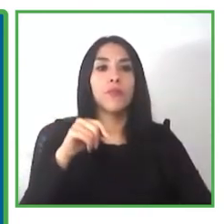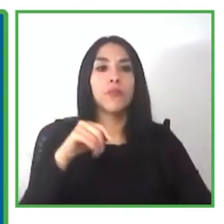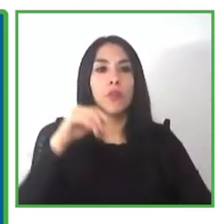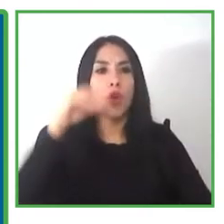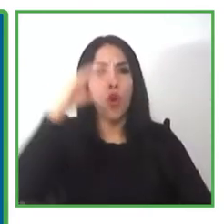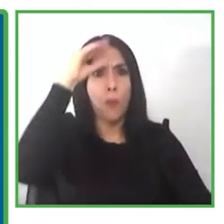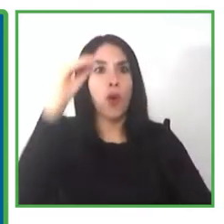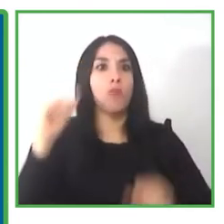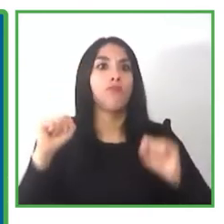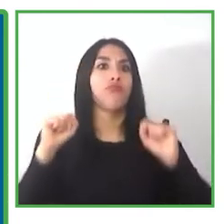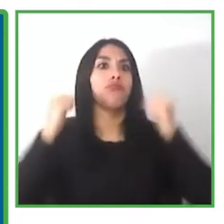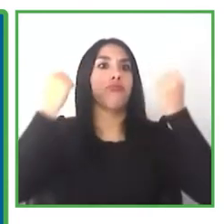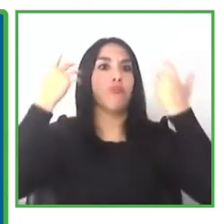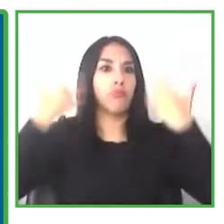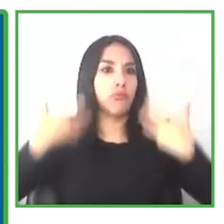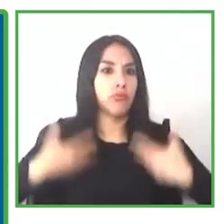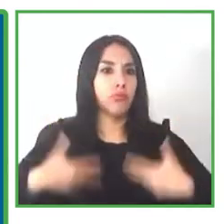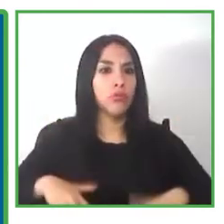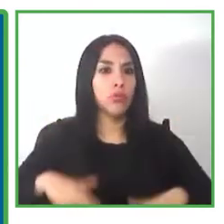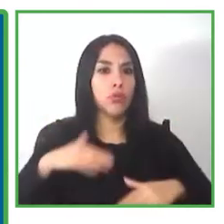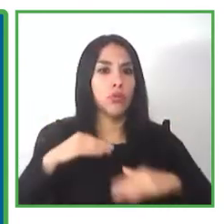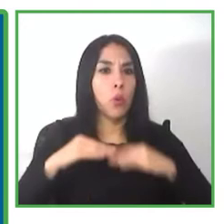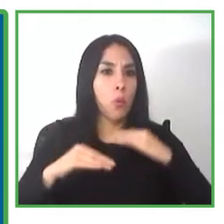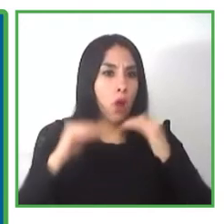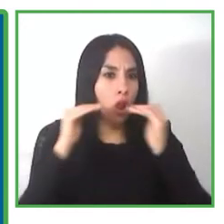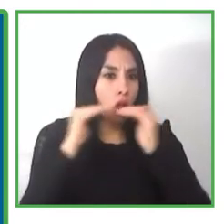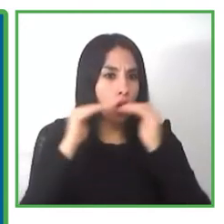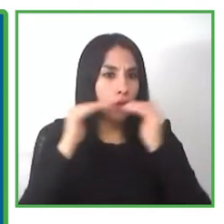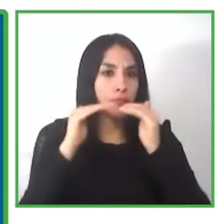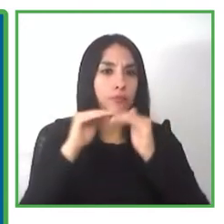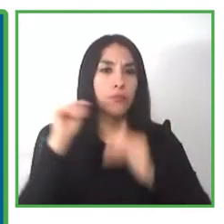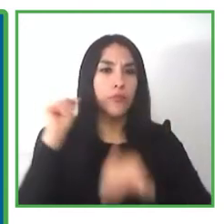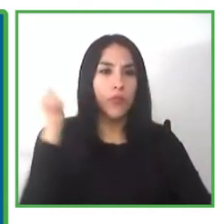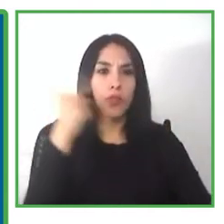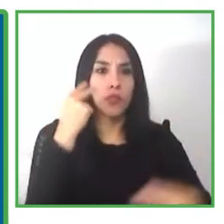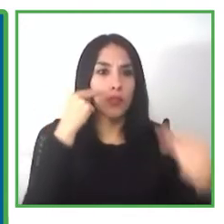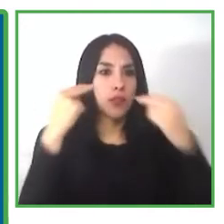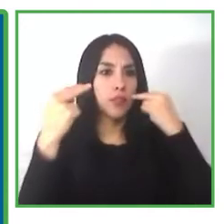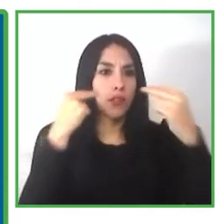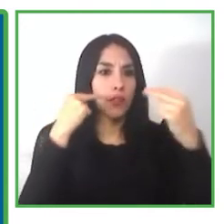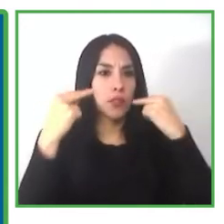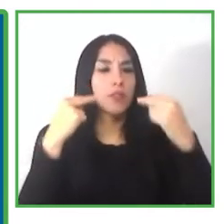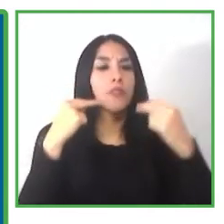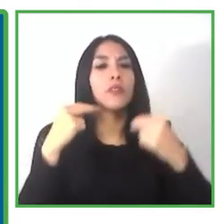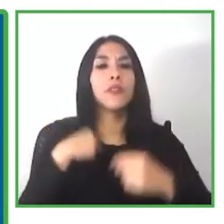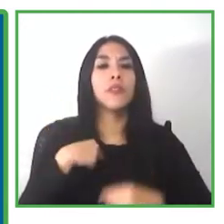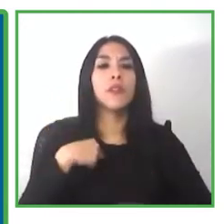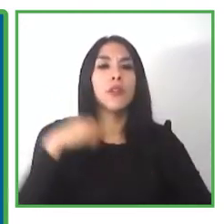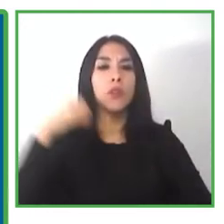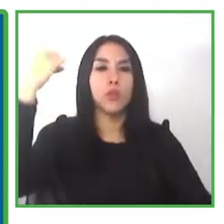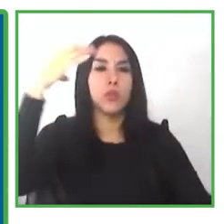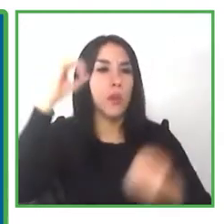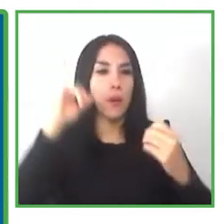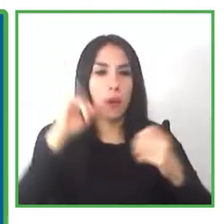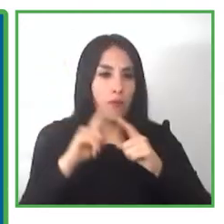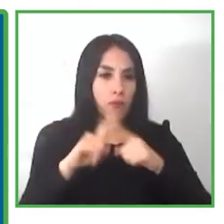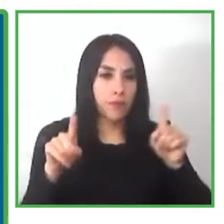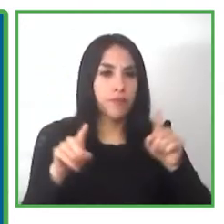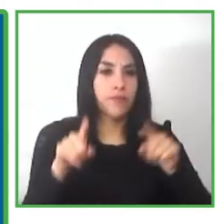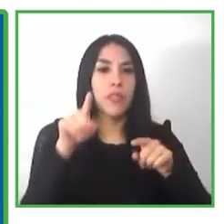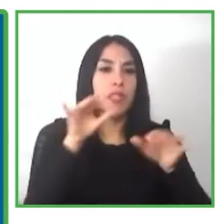for receiving the same treatment as others and be seen as the rest of the people